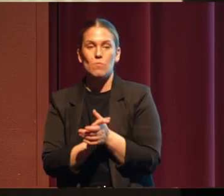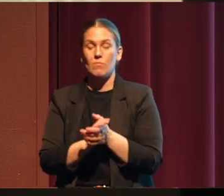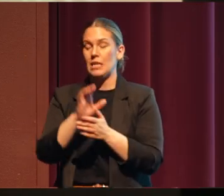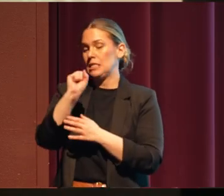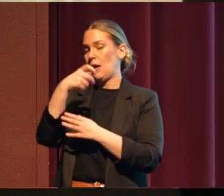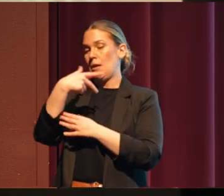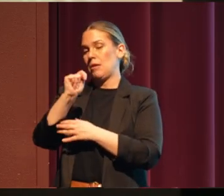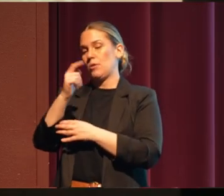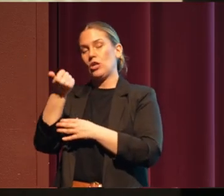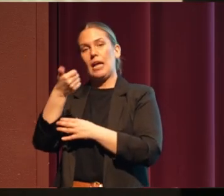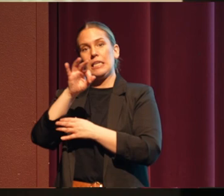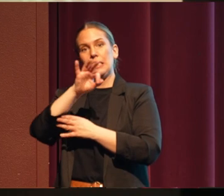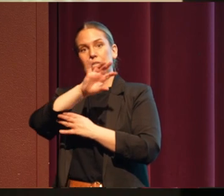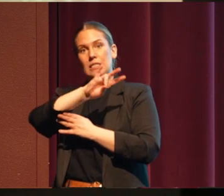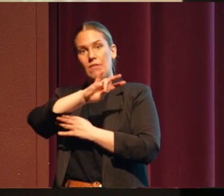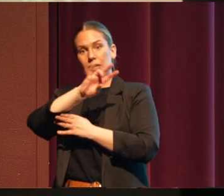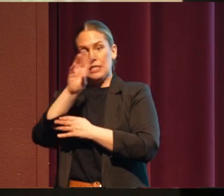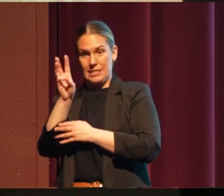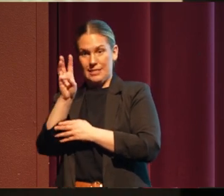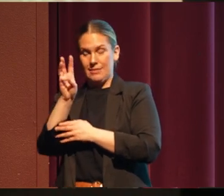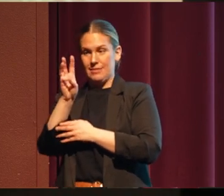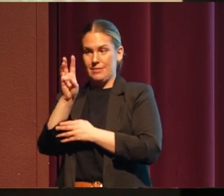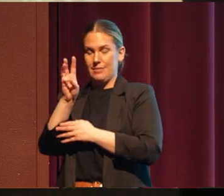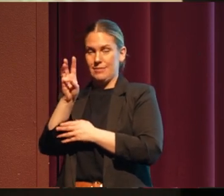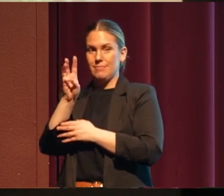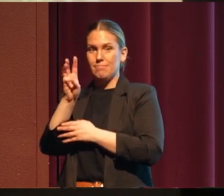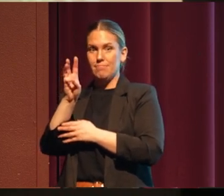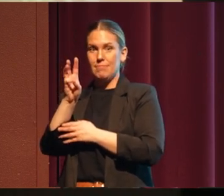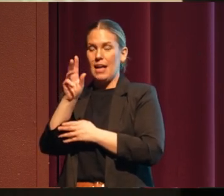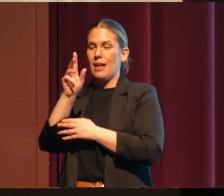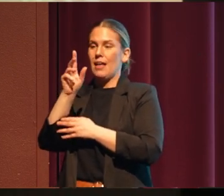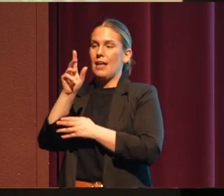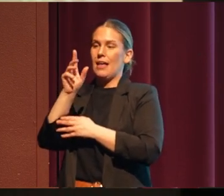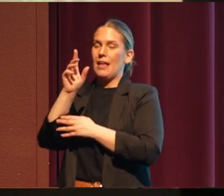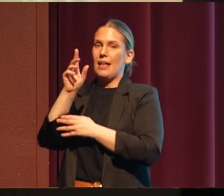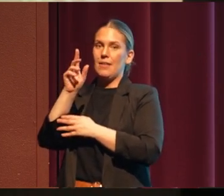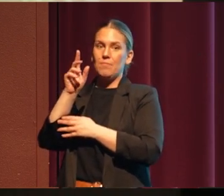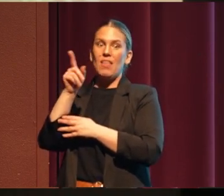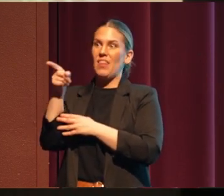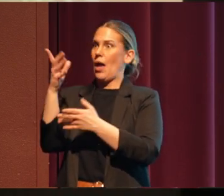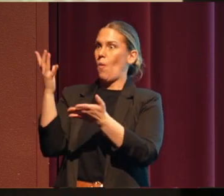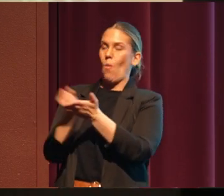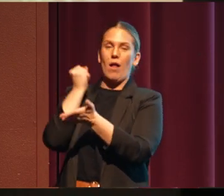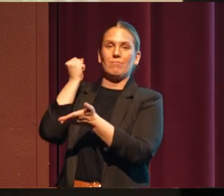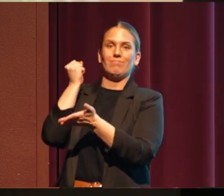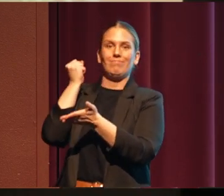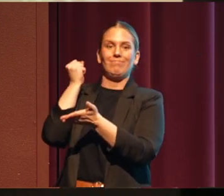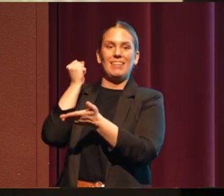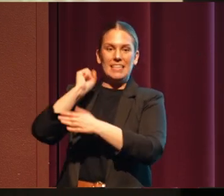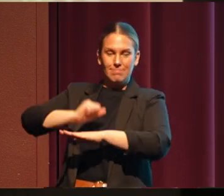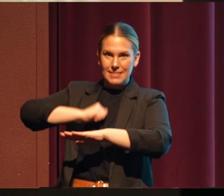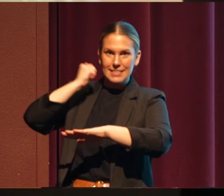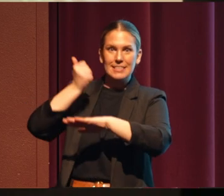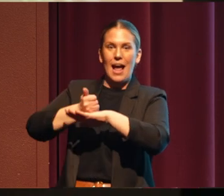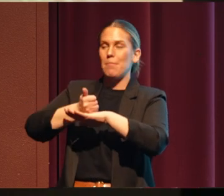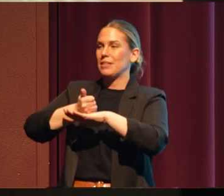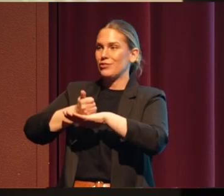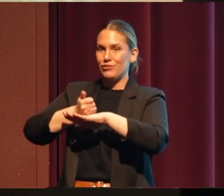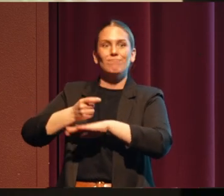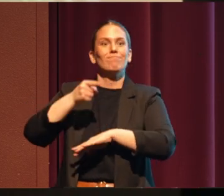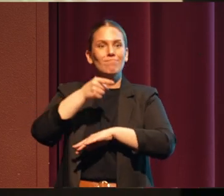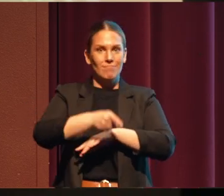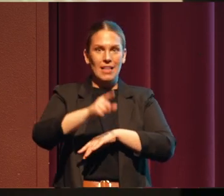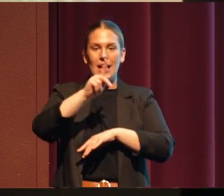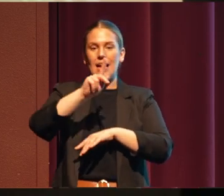of 1976, in the case Kimball V Callahan, they won. And it was established that the members of the Klamath Indian